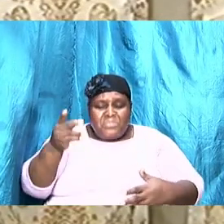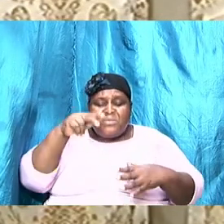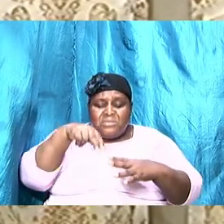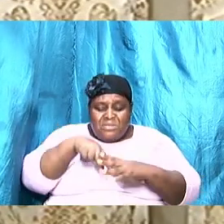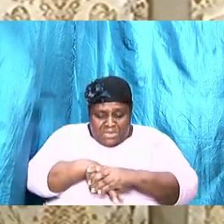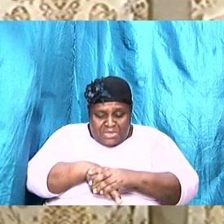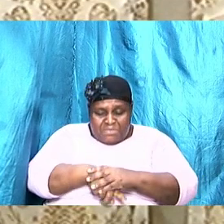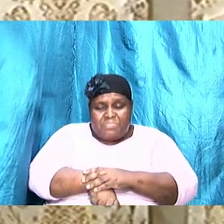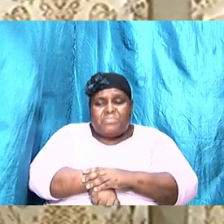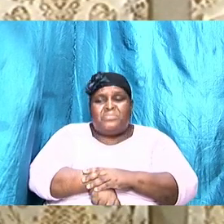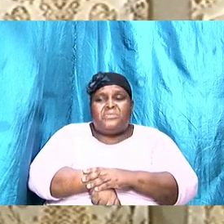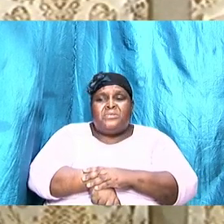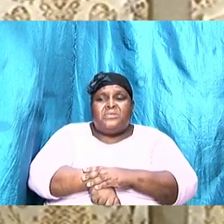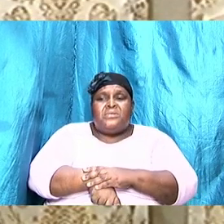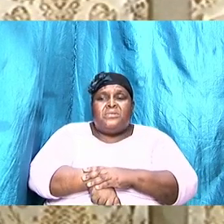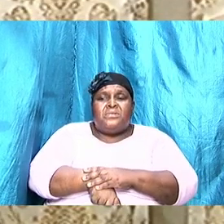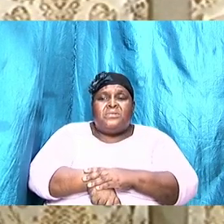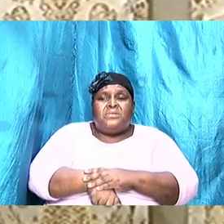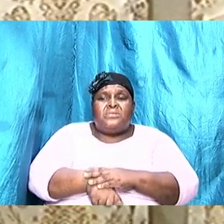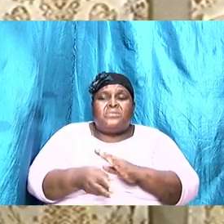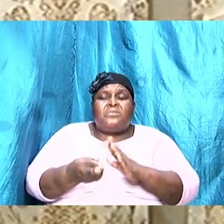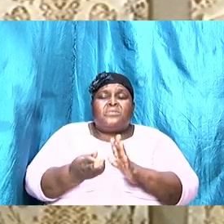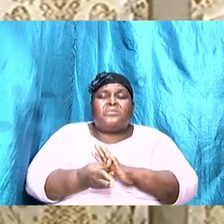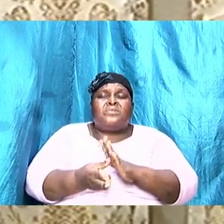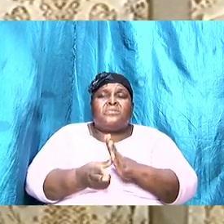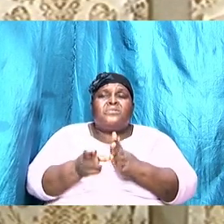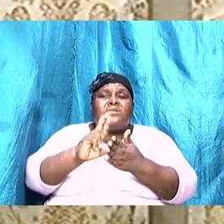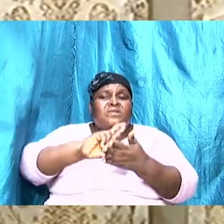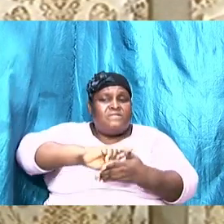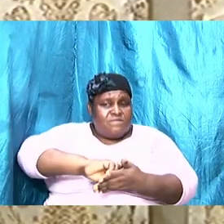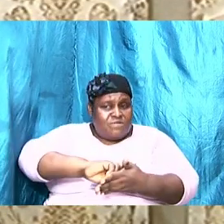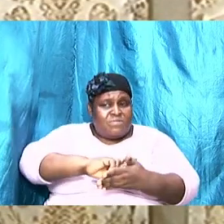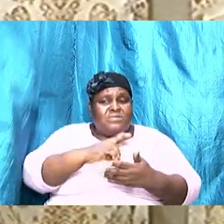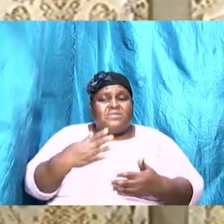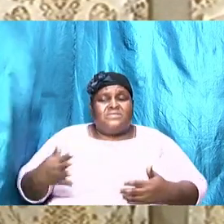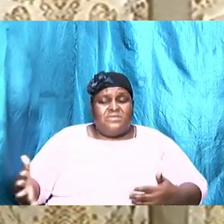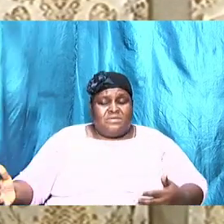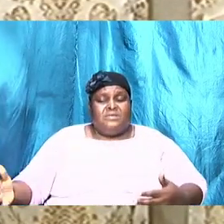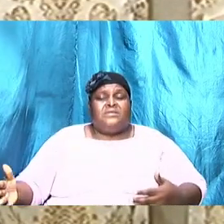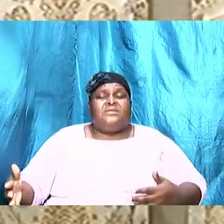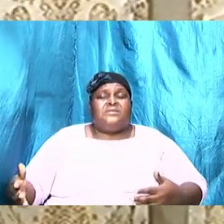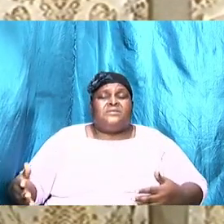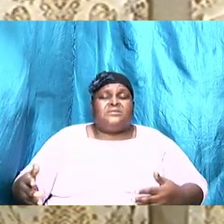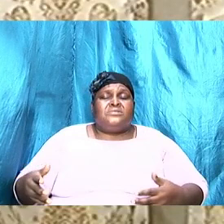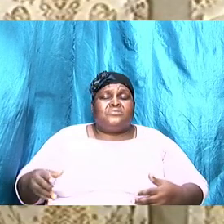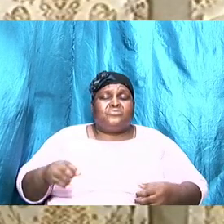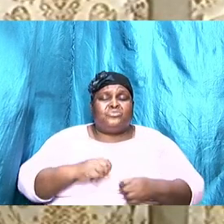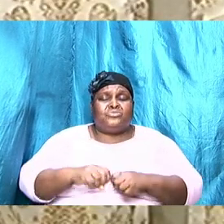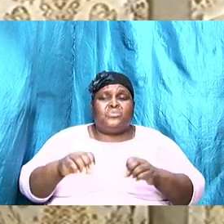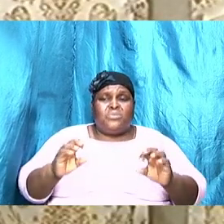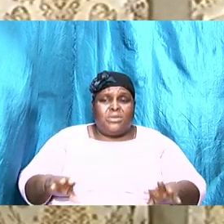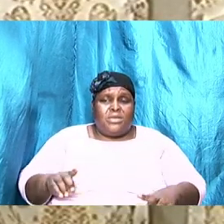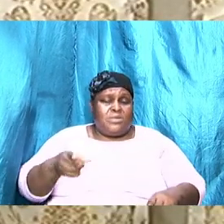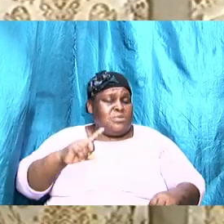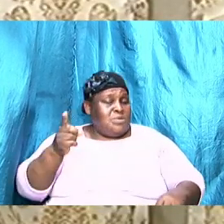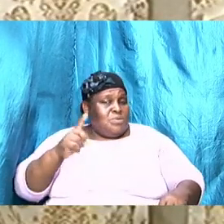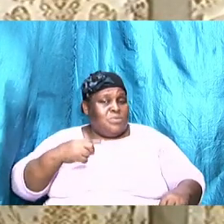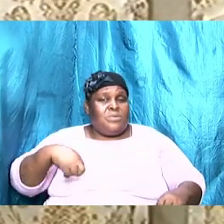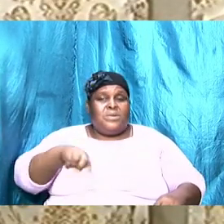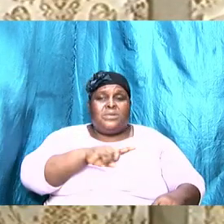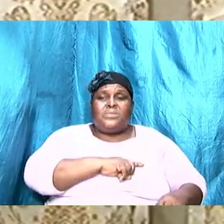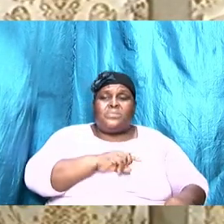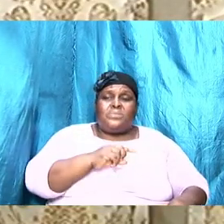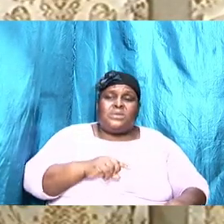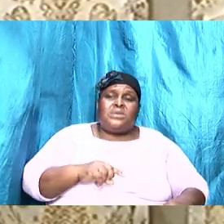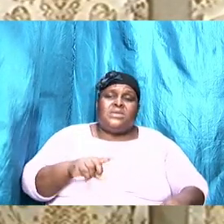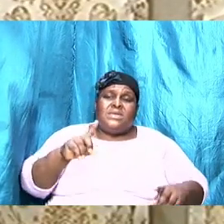review the things that have been said from the outset, so that we can, where we need